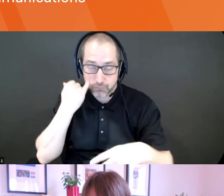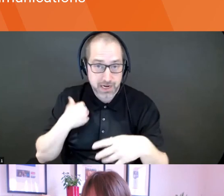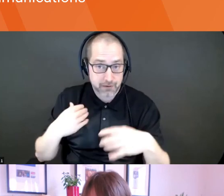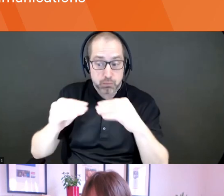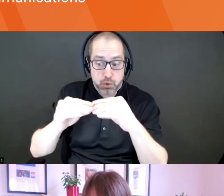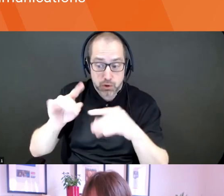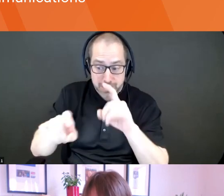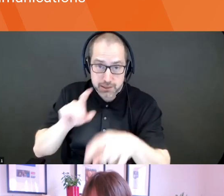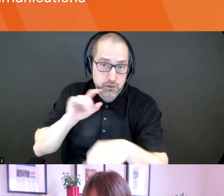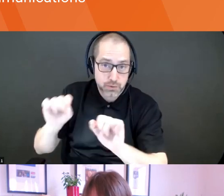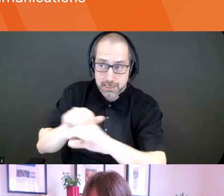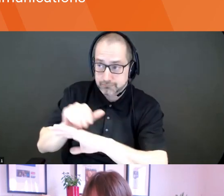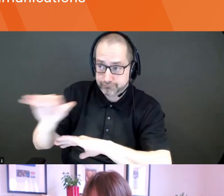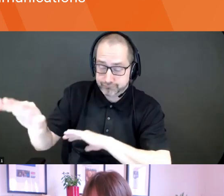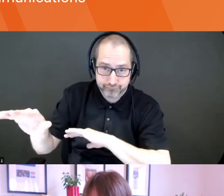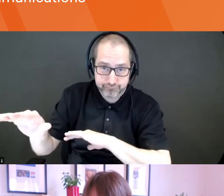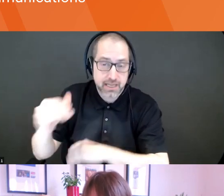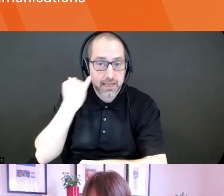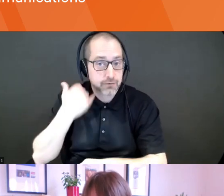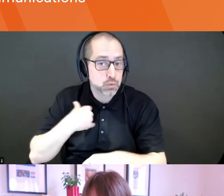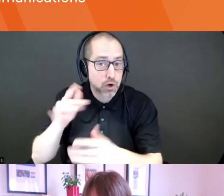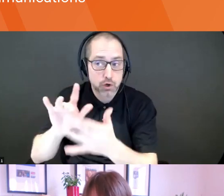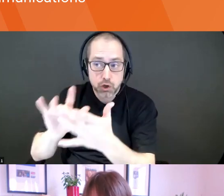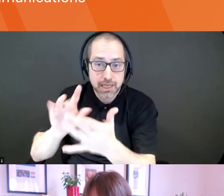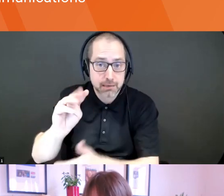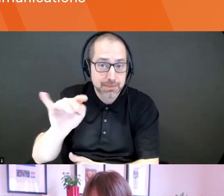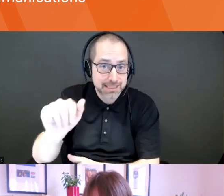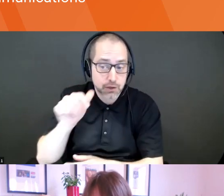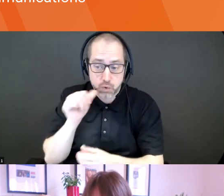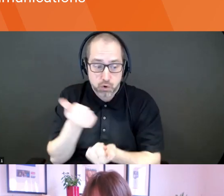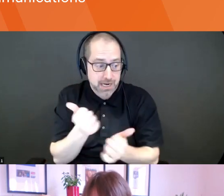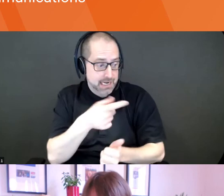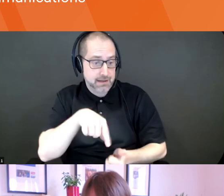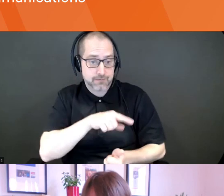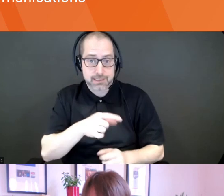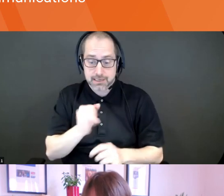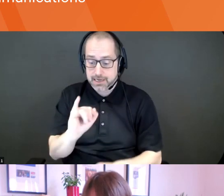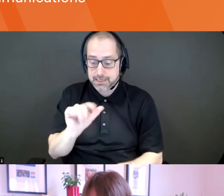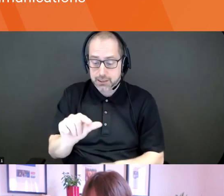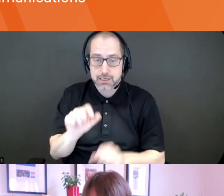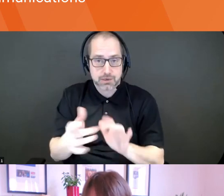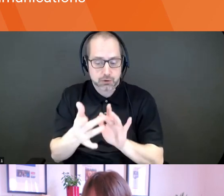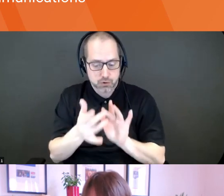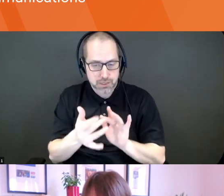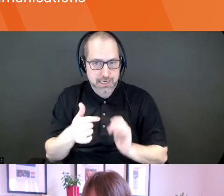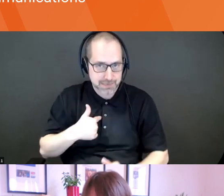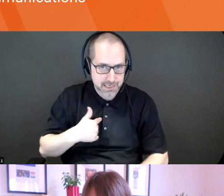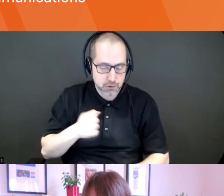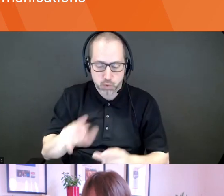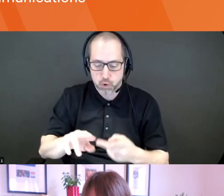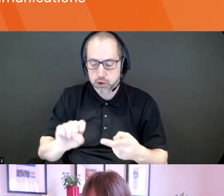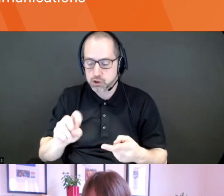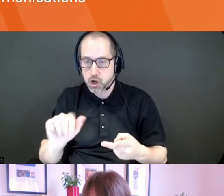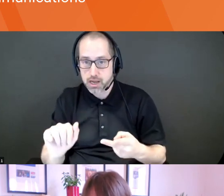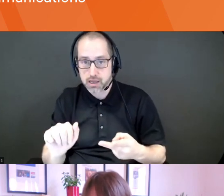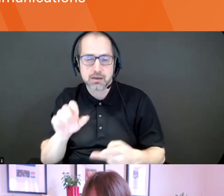If you want to get in touch with Melissa or with anyone at IG, you can reach them through me or Shauna. Um, Shauna will be reaching out in the